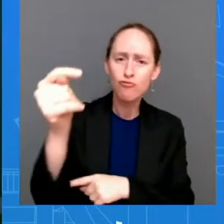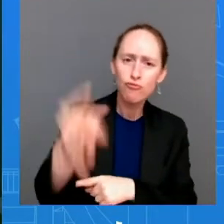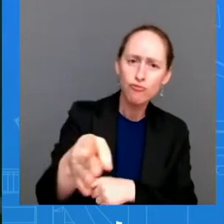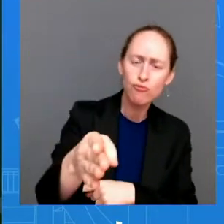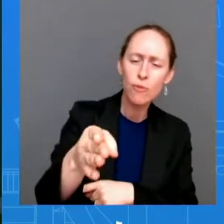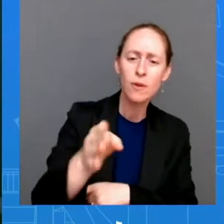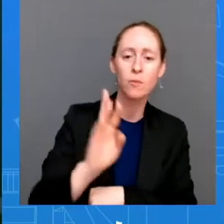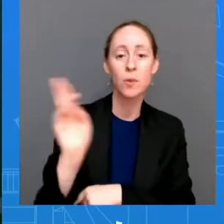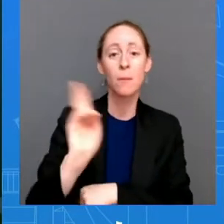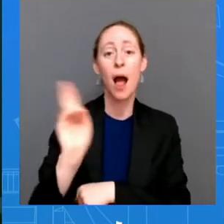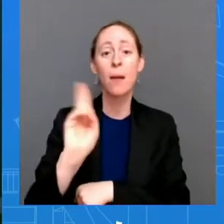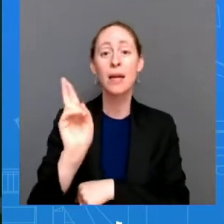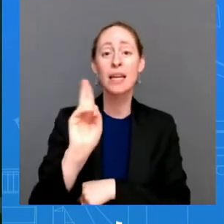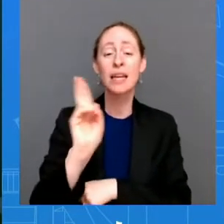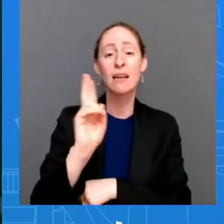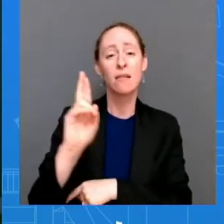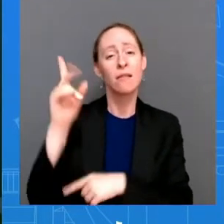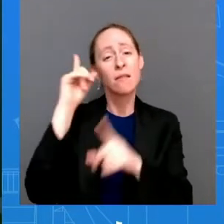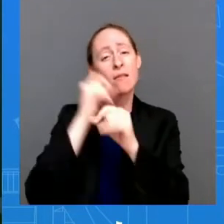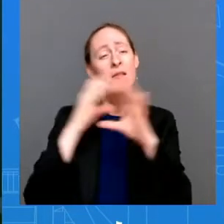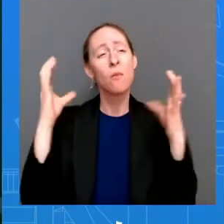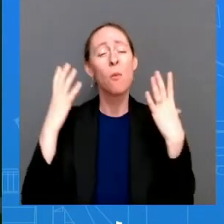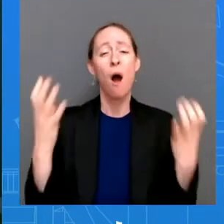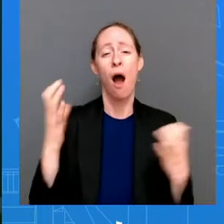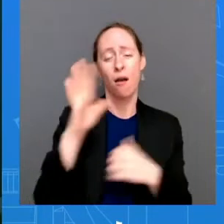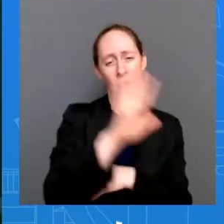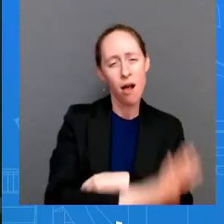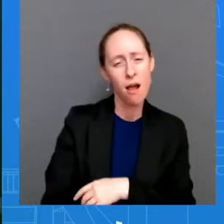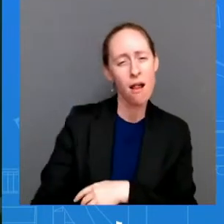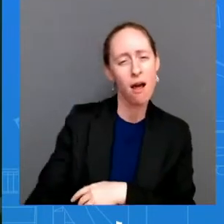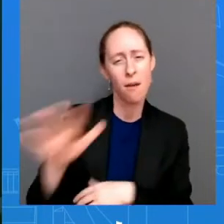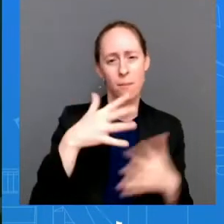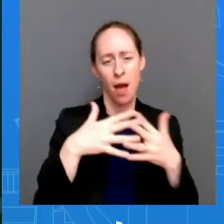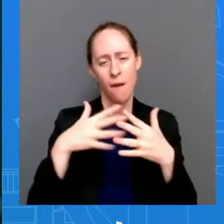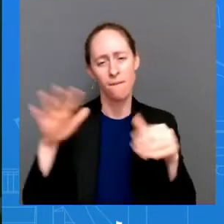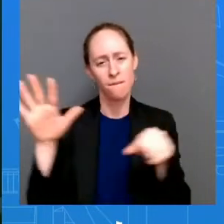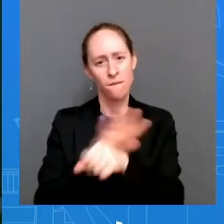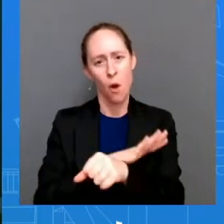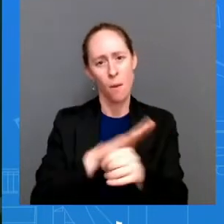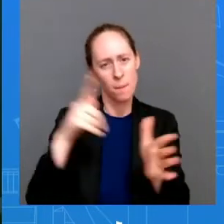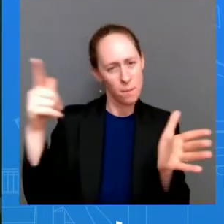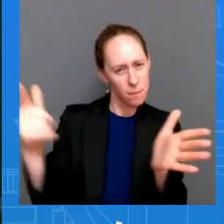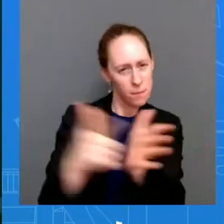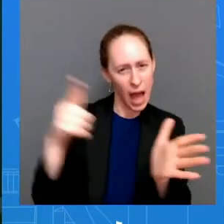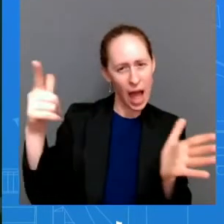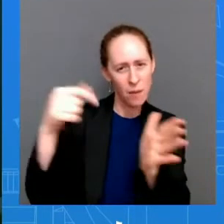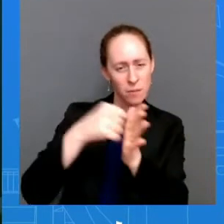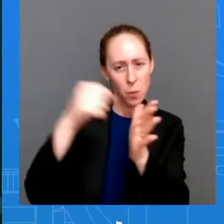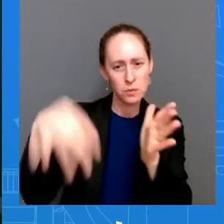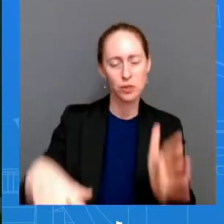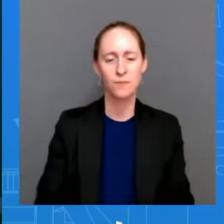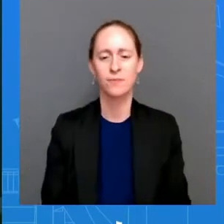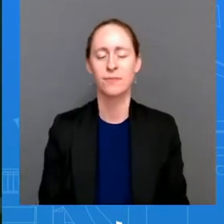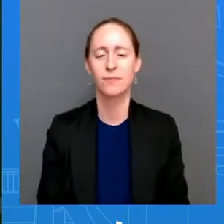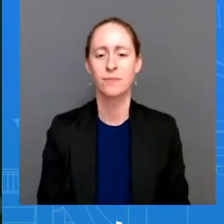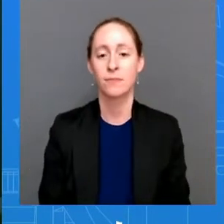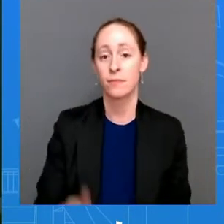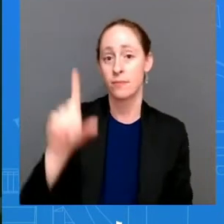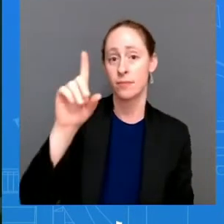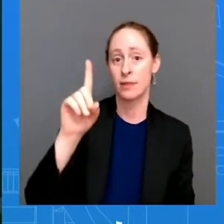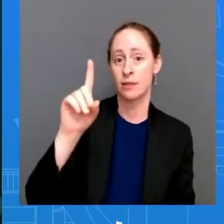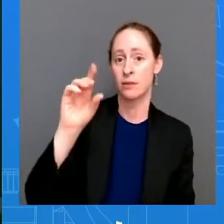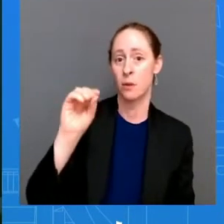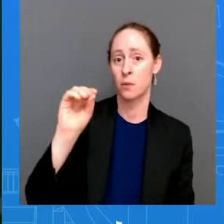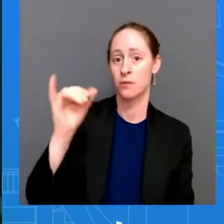against Idaho where a near total abortion ban is threatening women's lives federal law makes clear doctors must